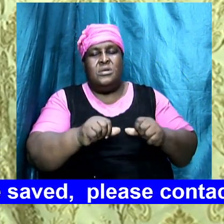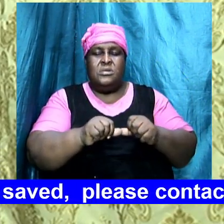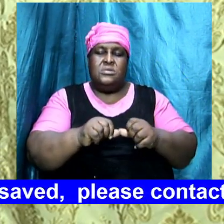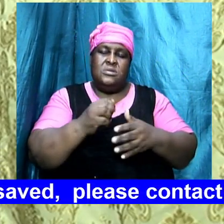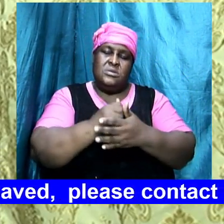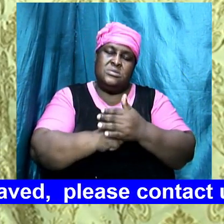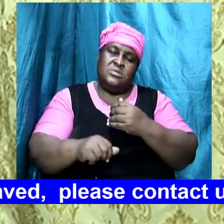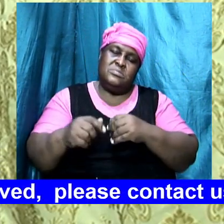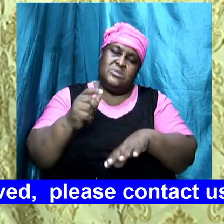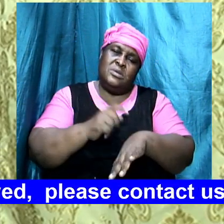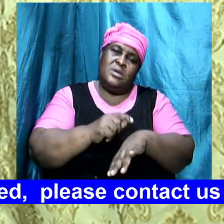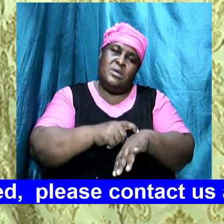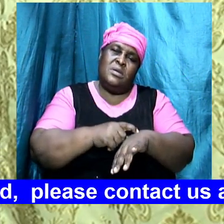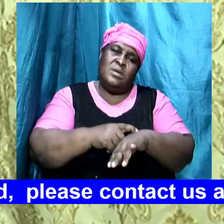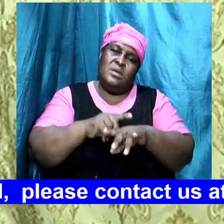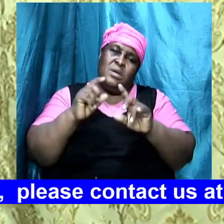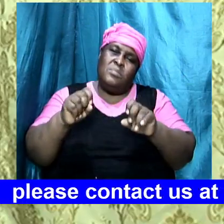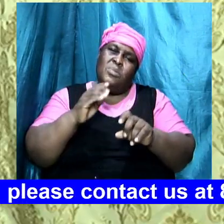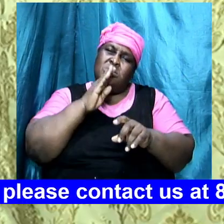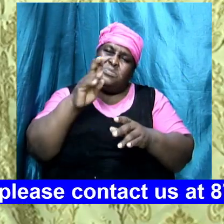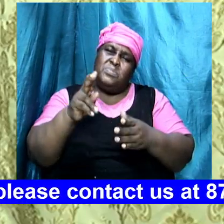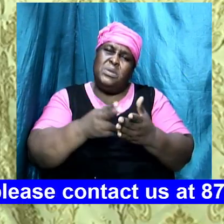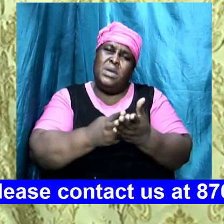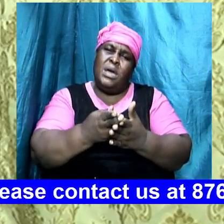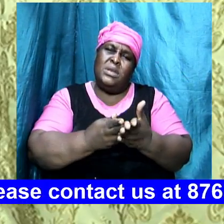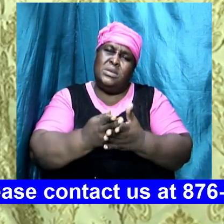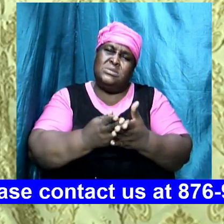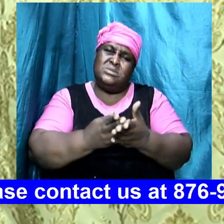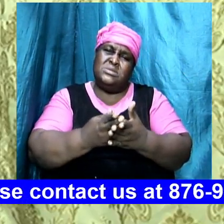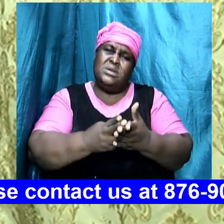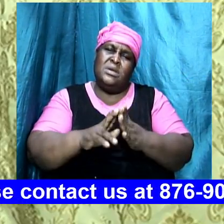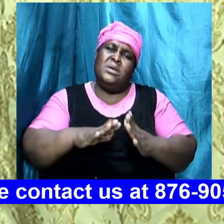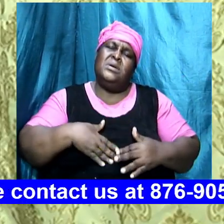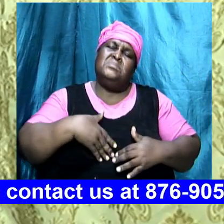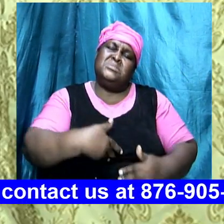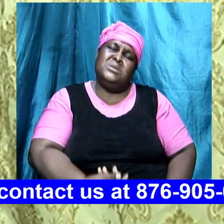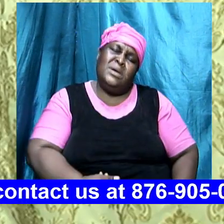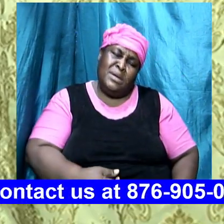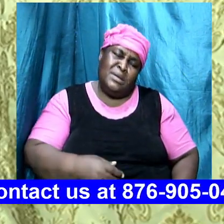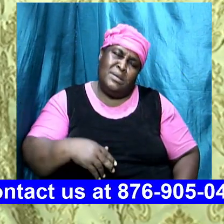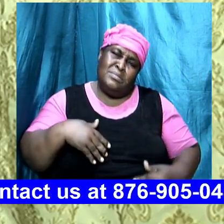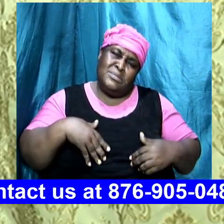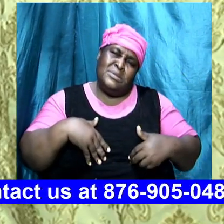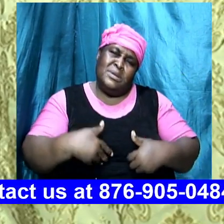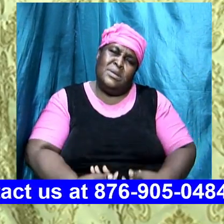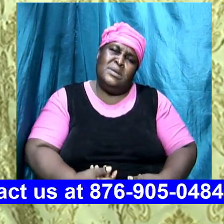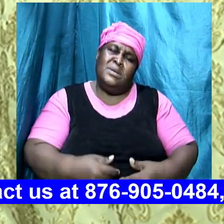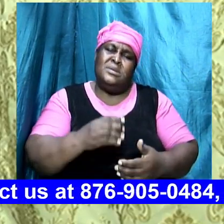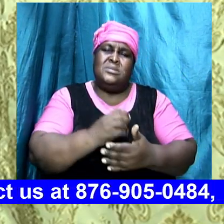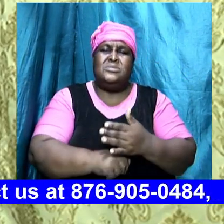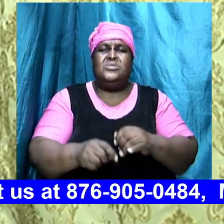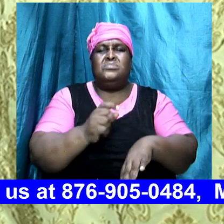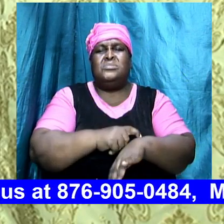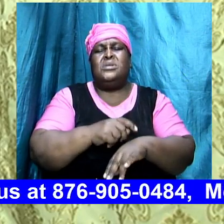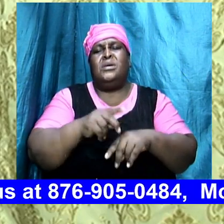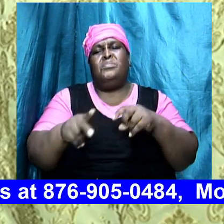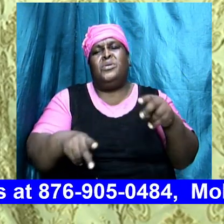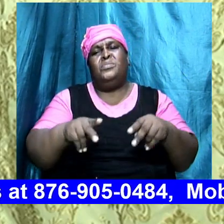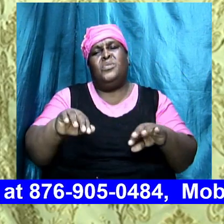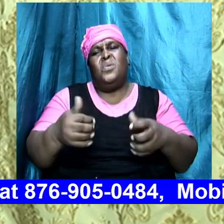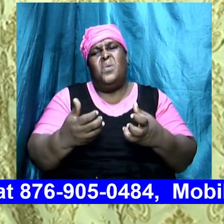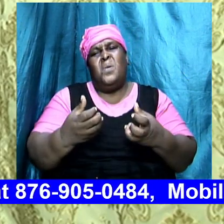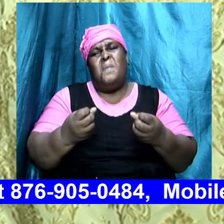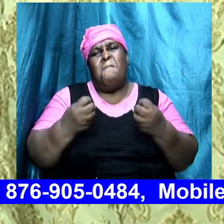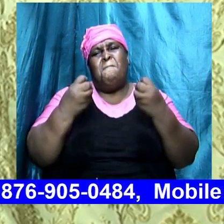I must be honest that I am tired I tell my wife today I am tired and sometimes folks you don't understand how many